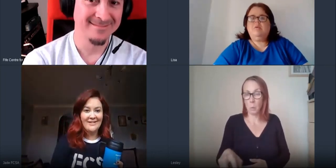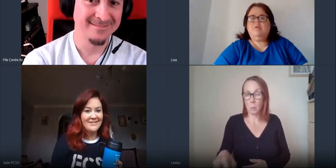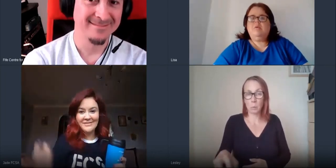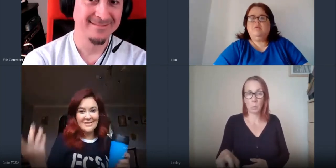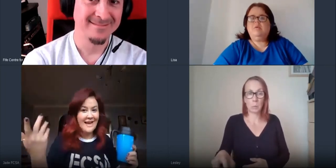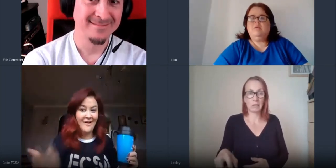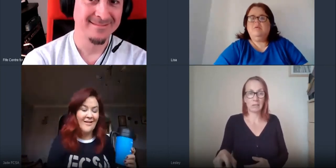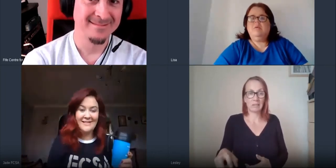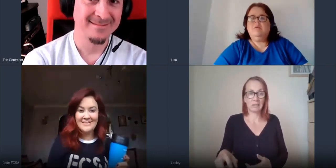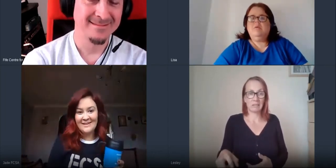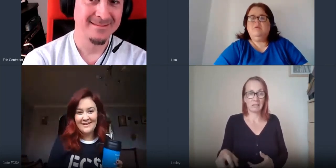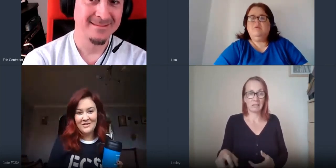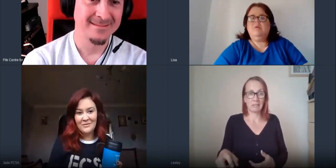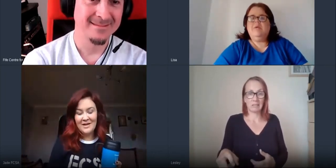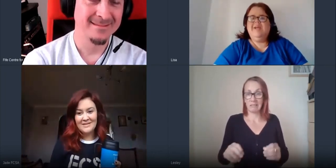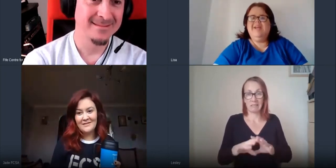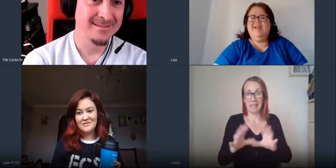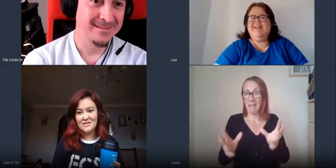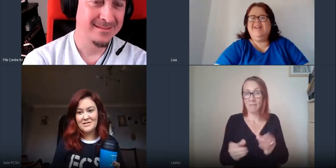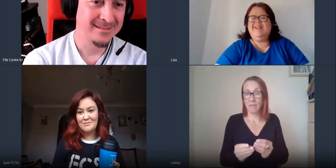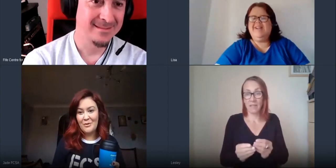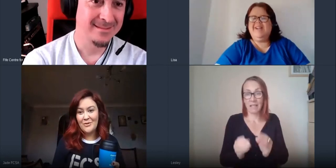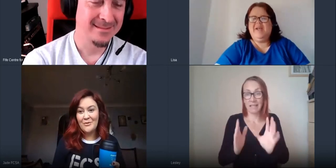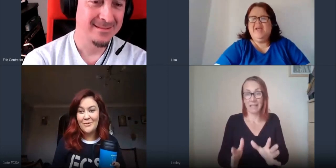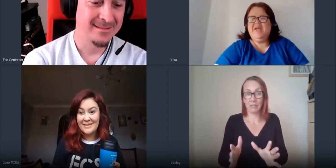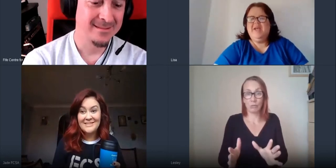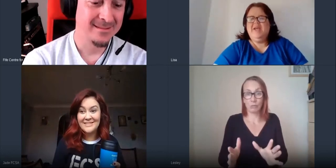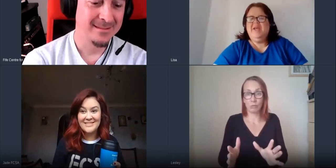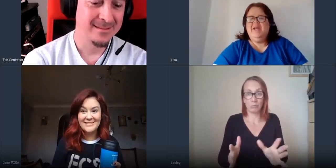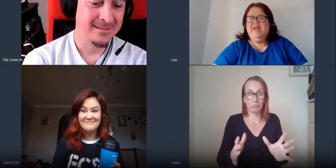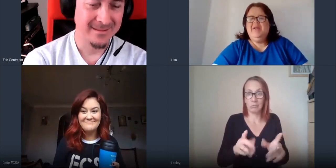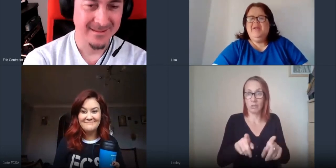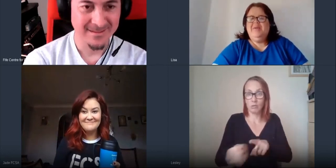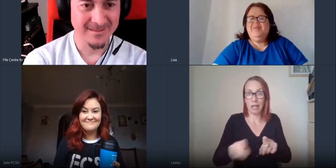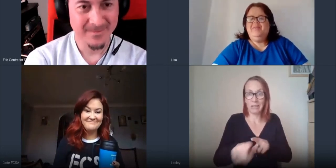it all had to you know we had to kind of just borrow what we needed